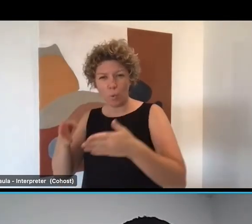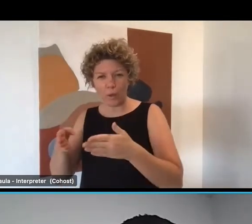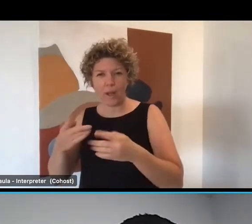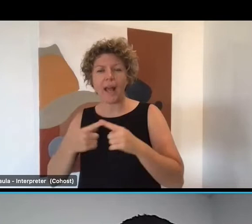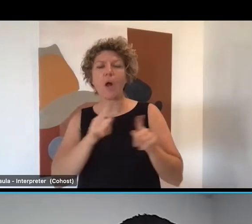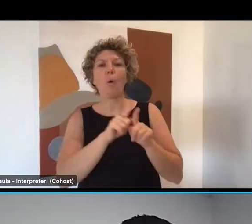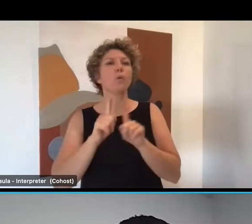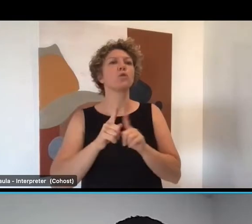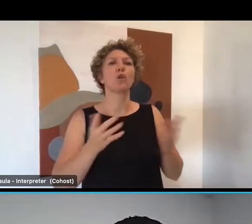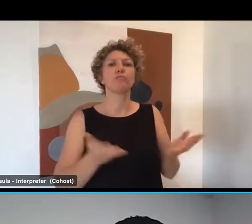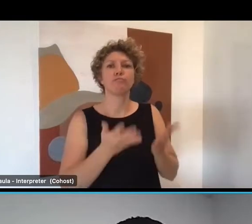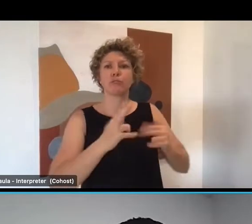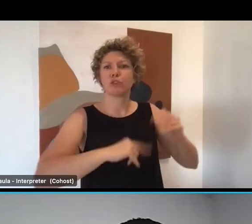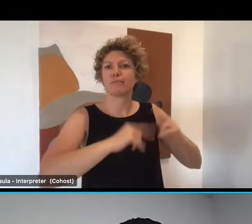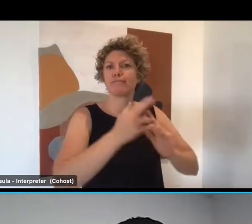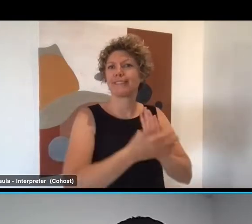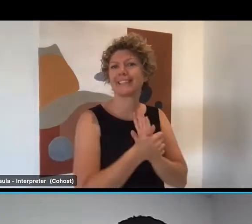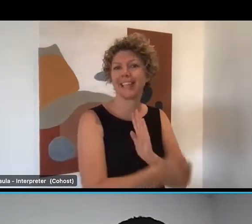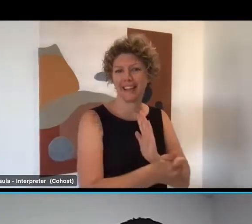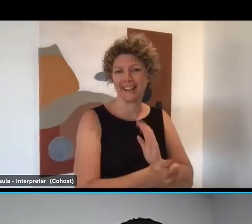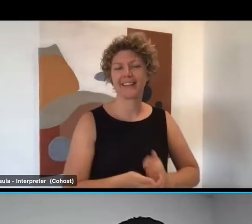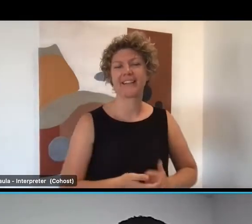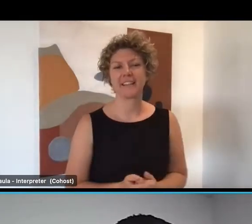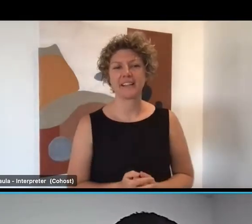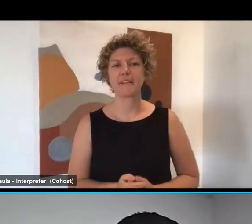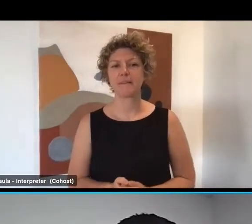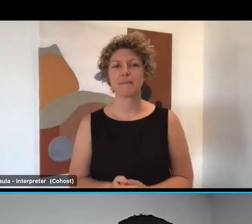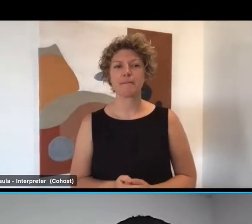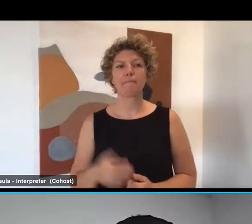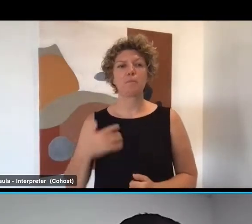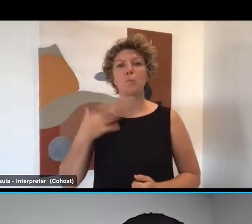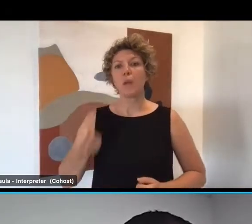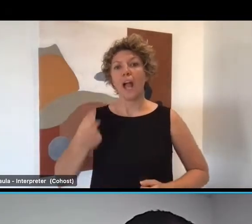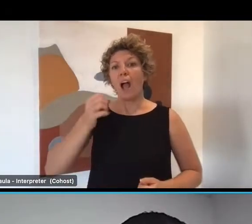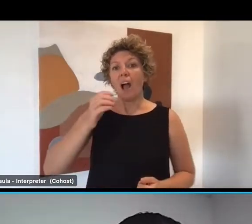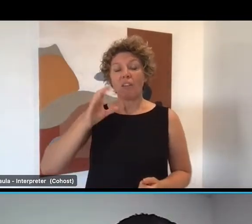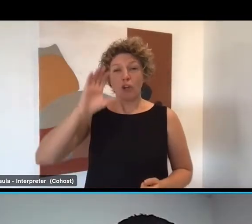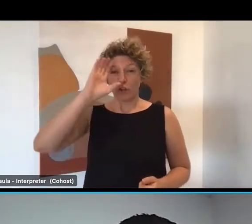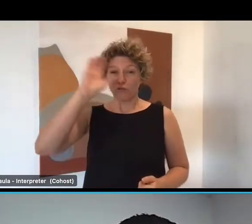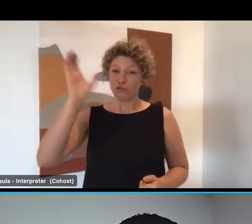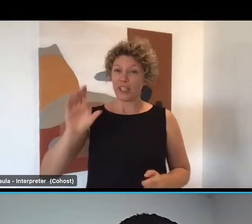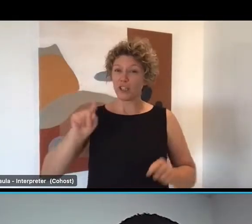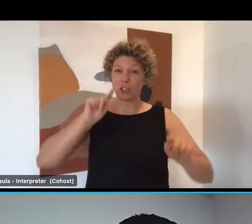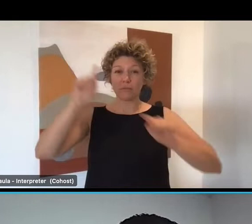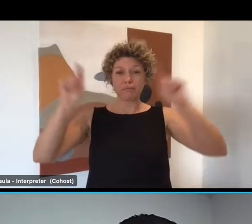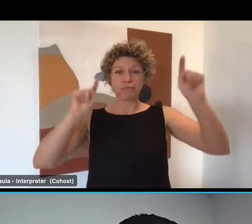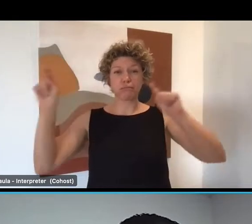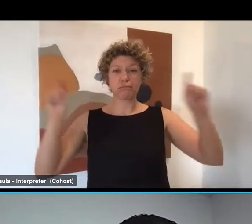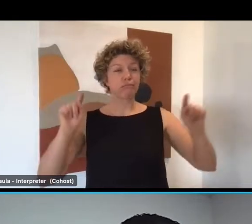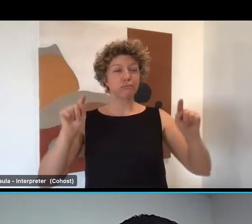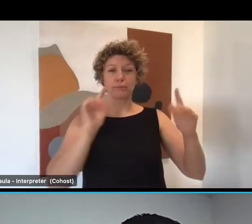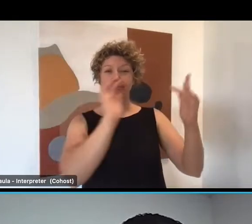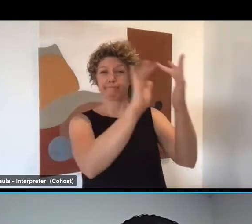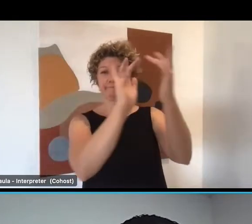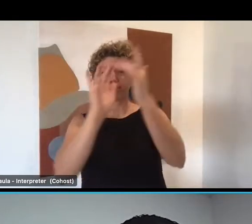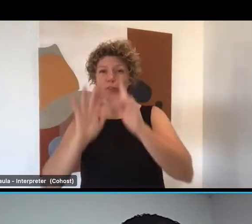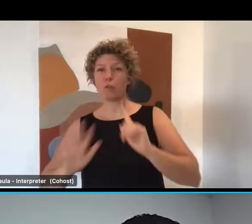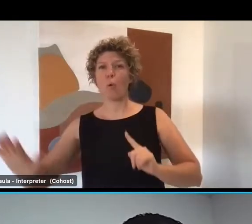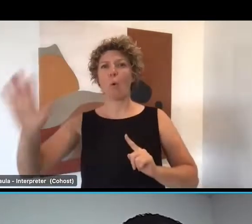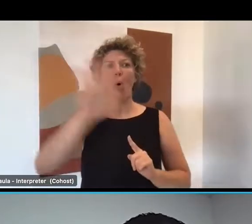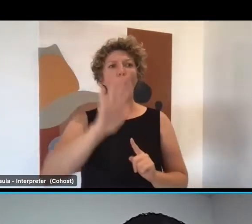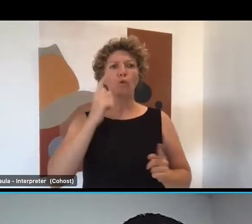generation. David we've established a network of regional workforce coordinators in our first quarter of operations across South East Queensland.